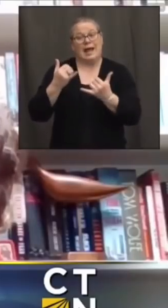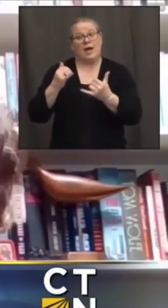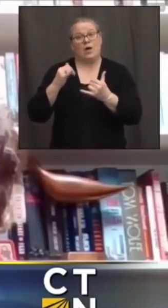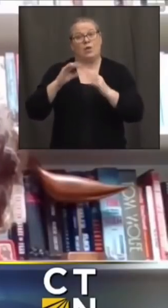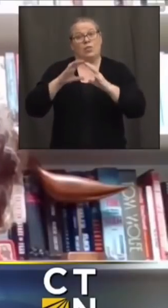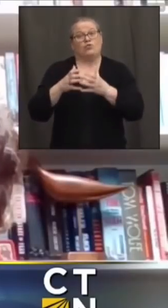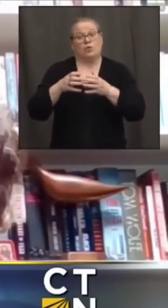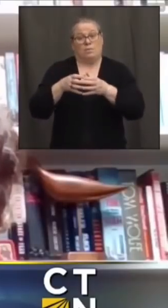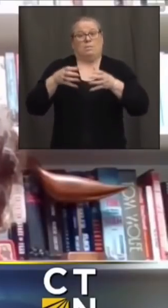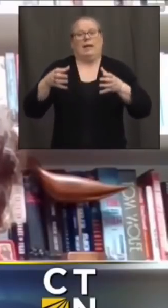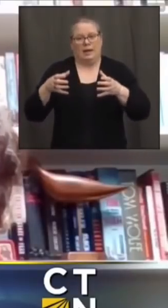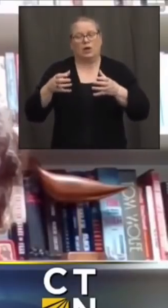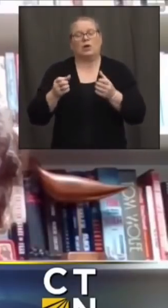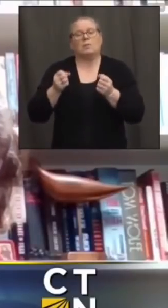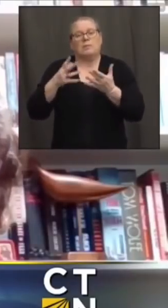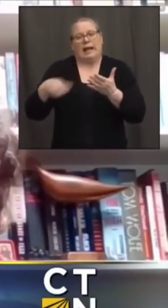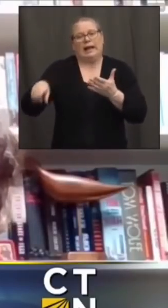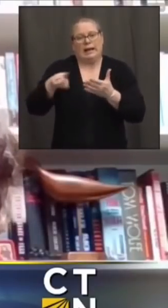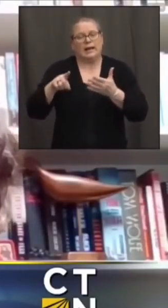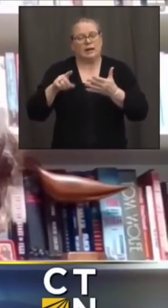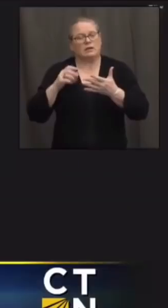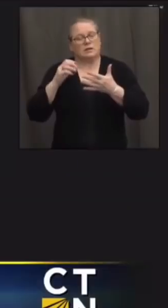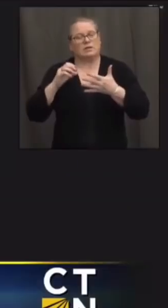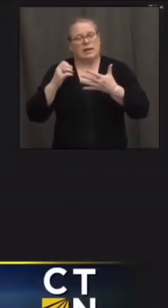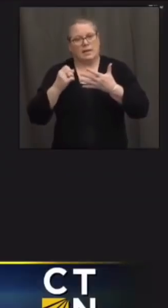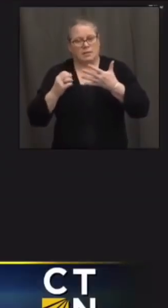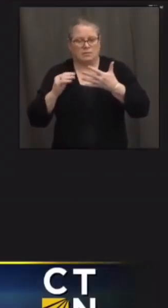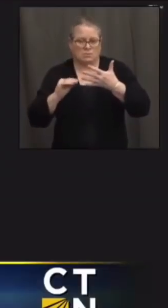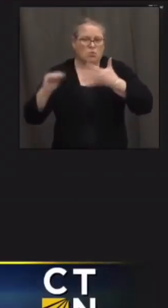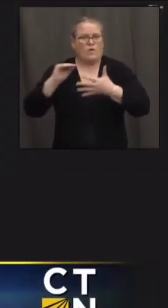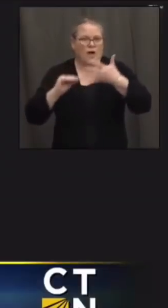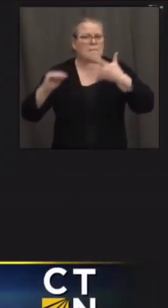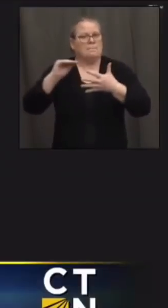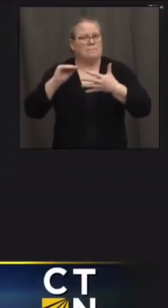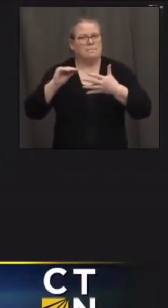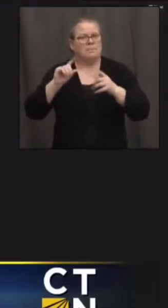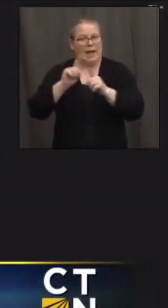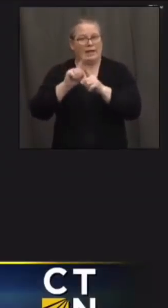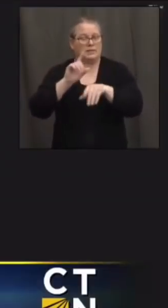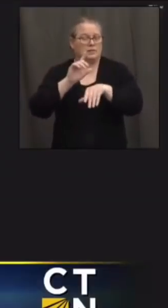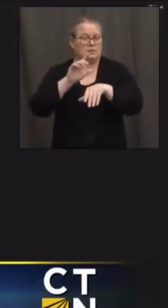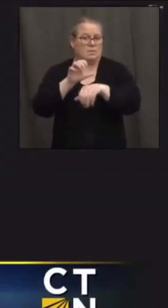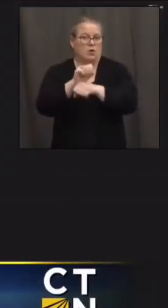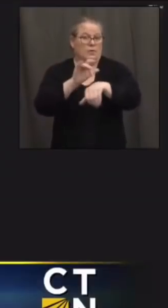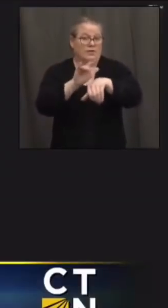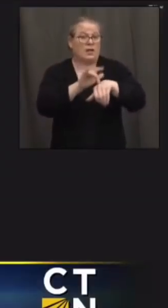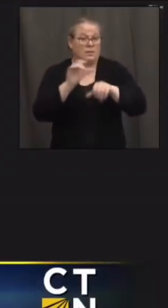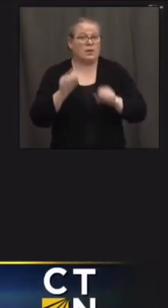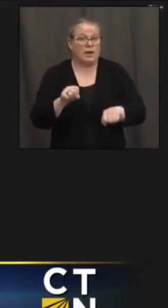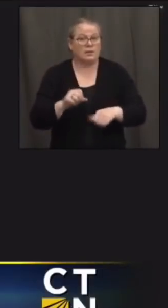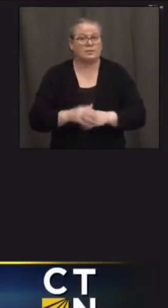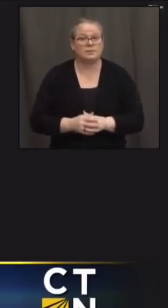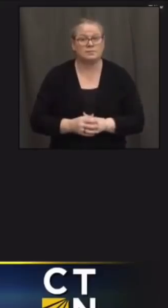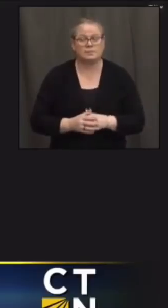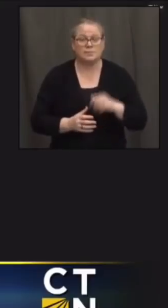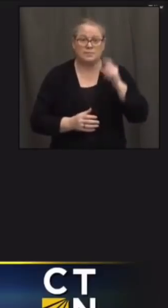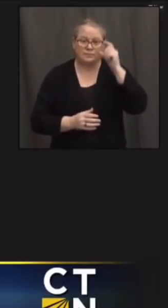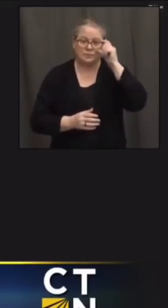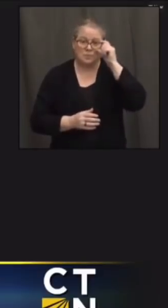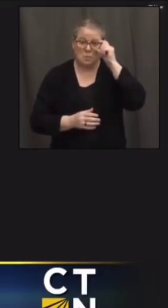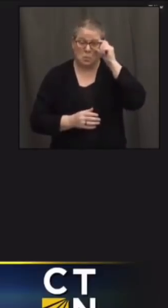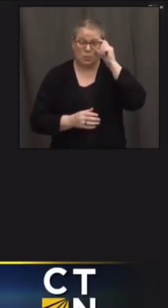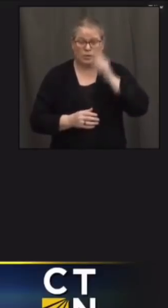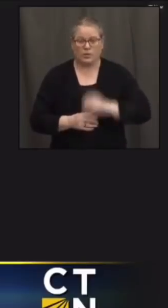to is the frontline could the i guess the reluctance of